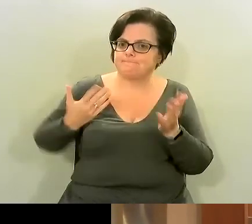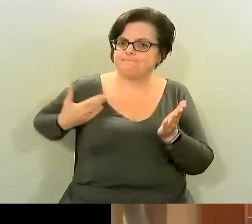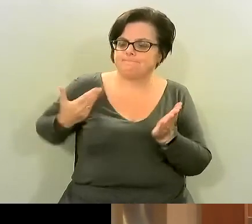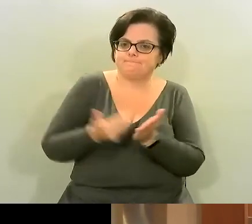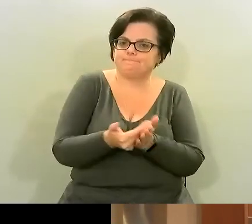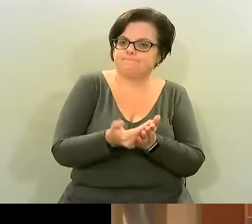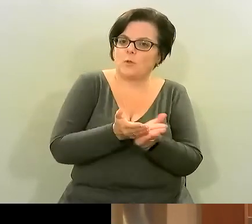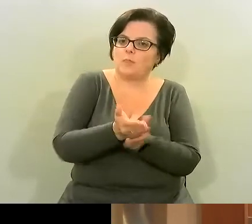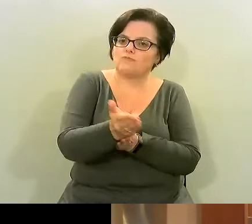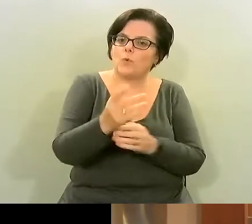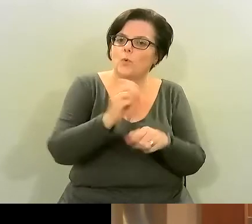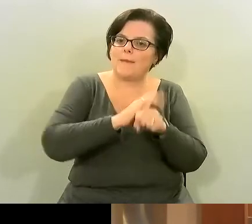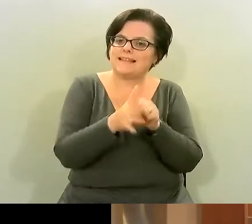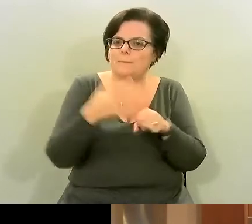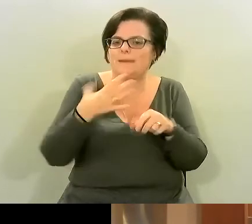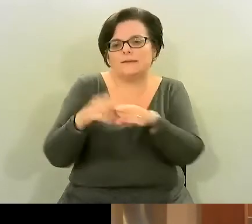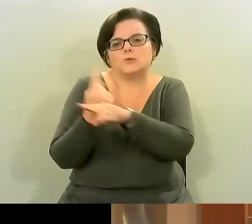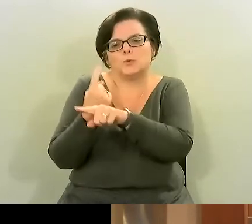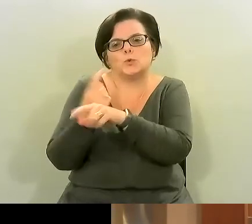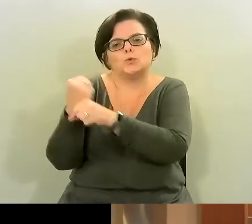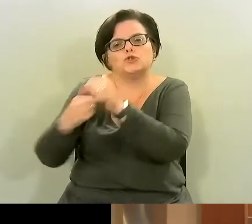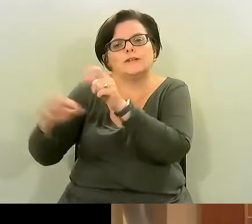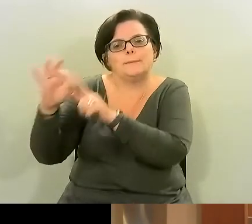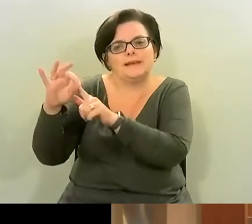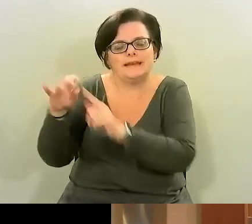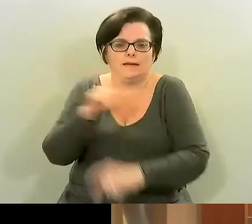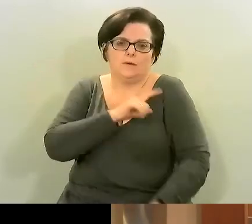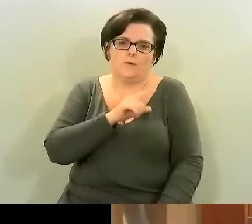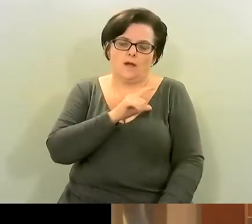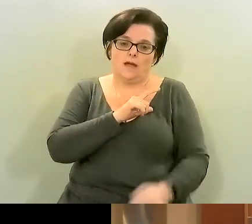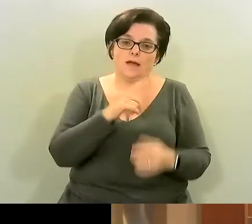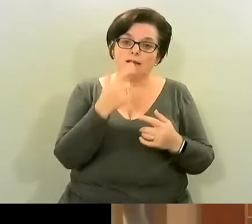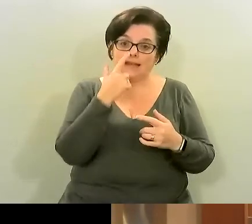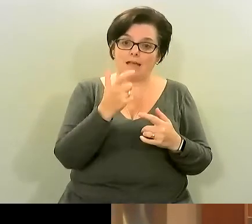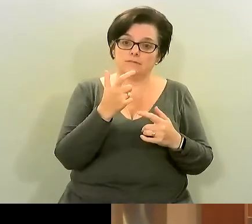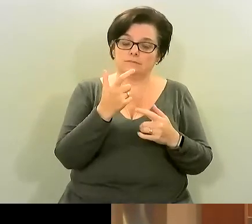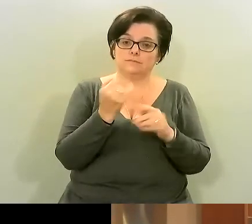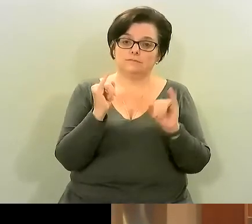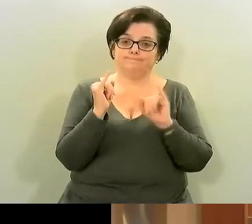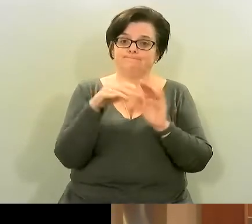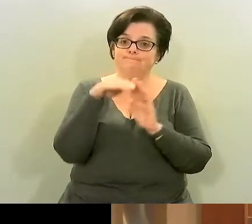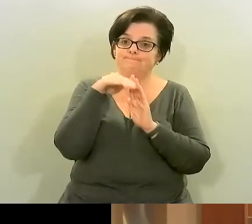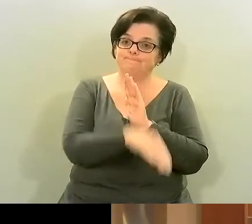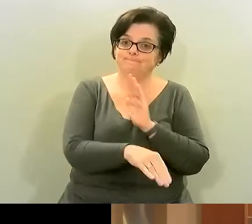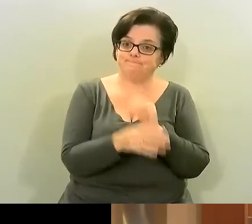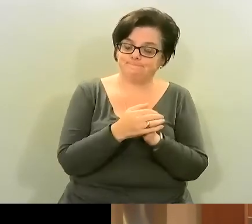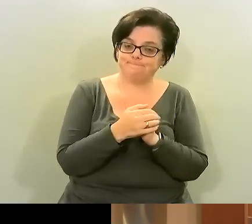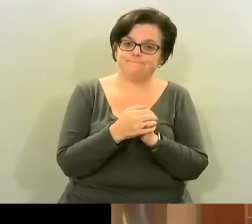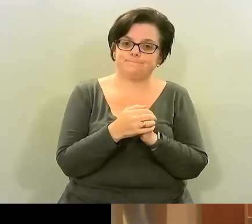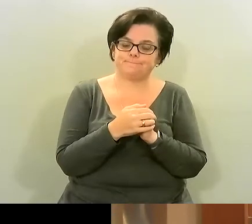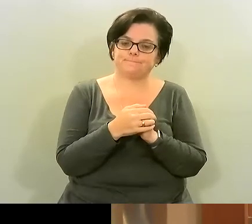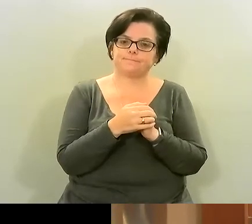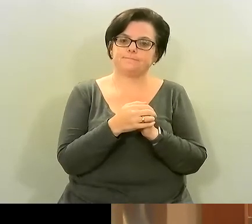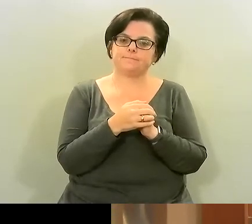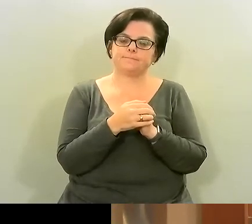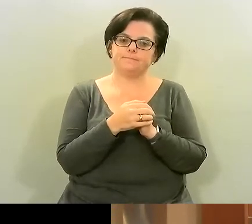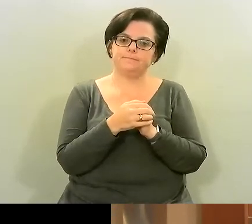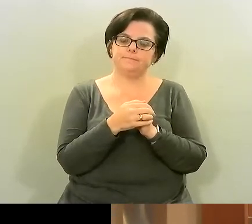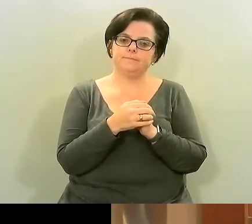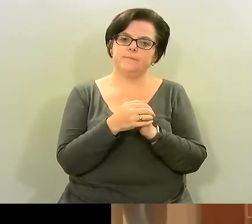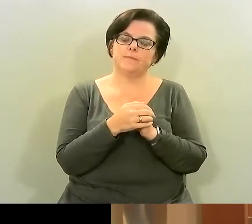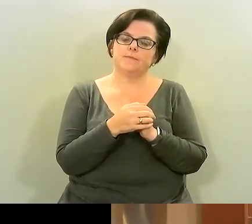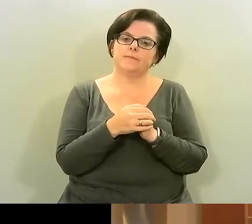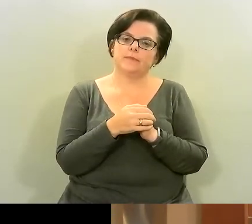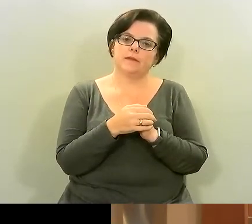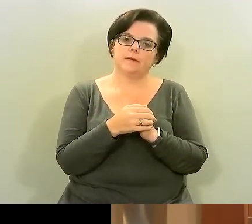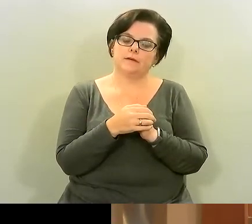to your doctor you're there because it has for many people in the u.s um we know that alcohol consumption has increased but if